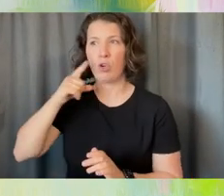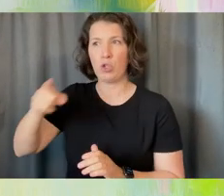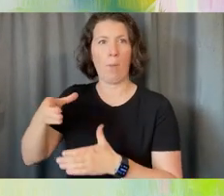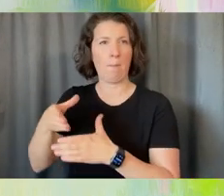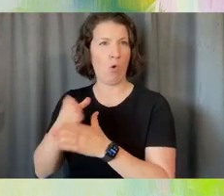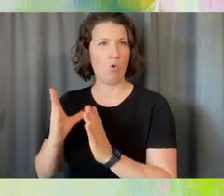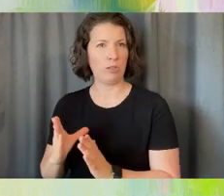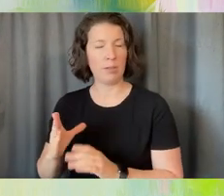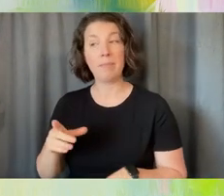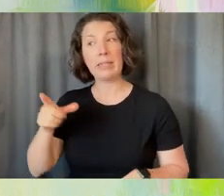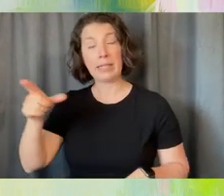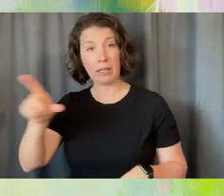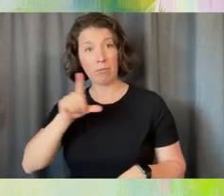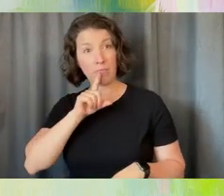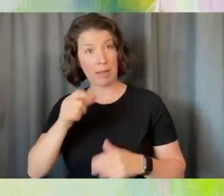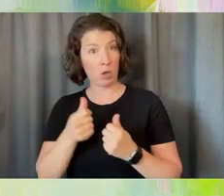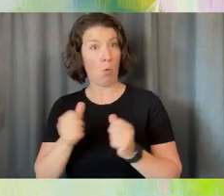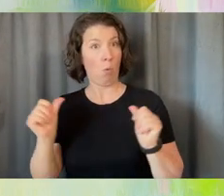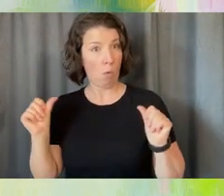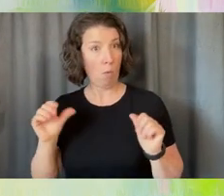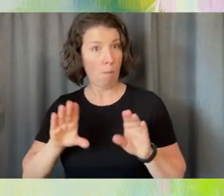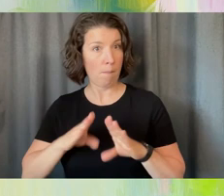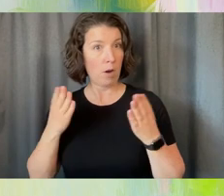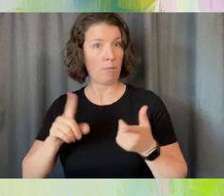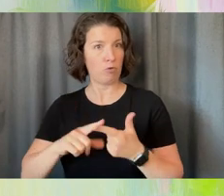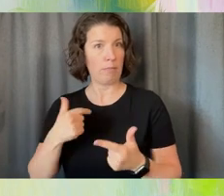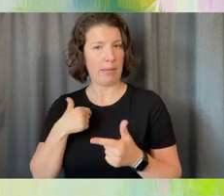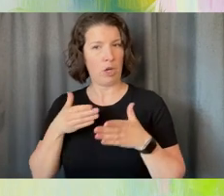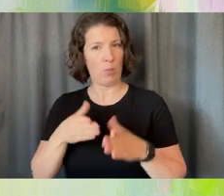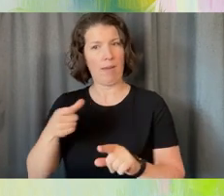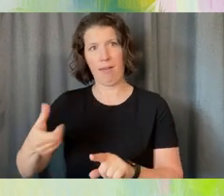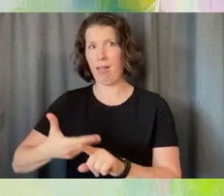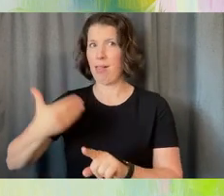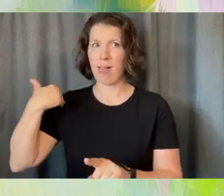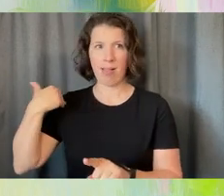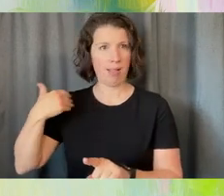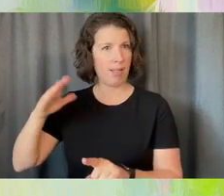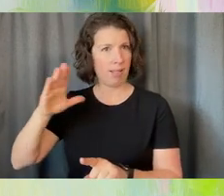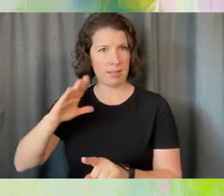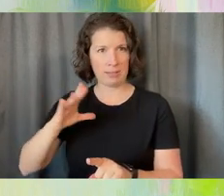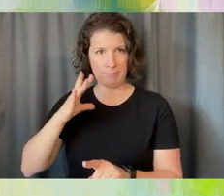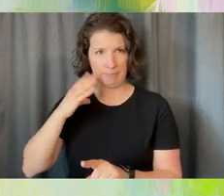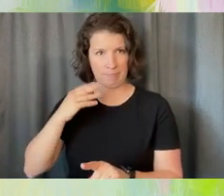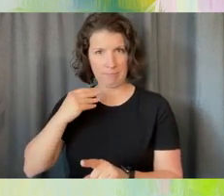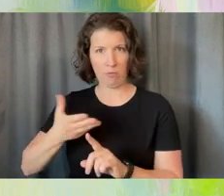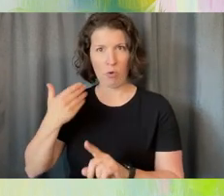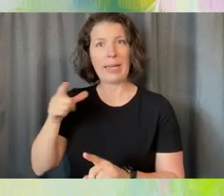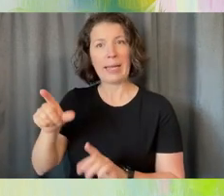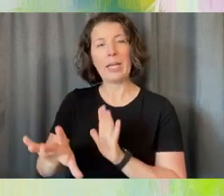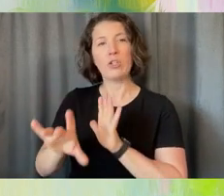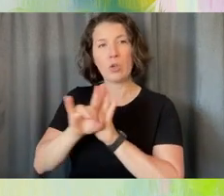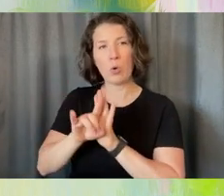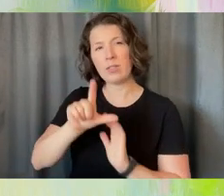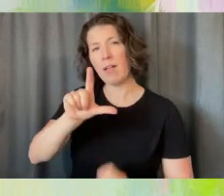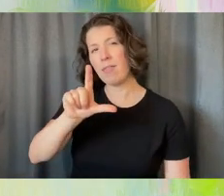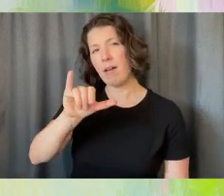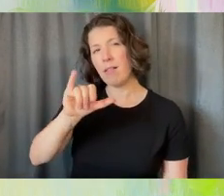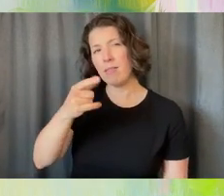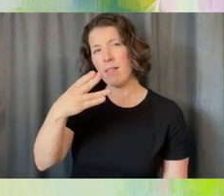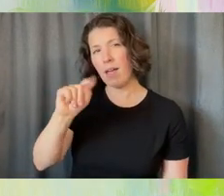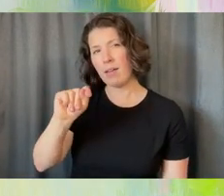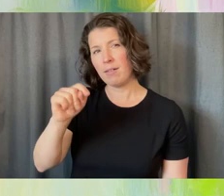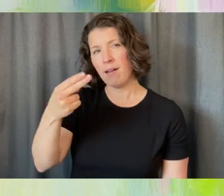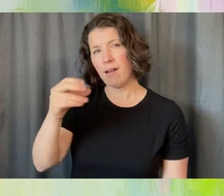in a way that he hadn't before. And he chose the lighthouse picture app. And he said that he